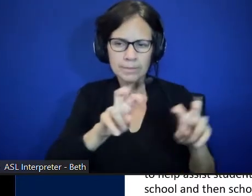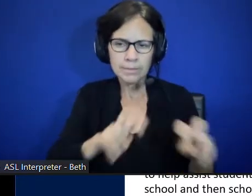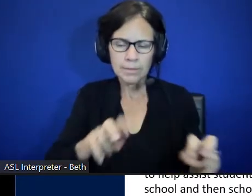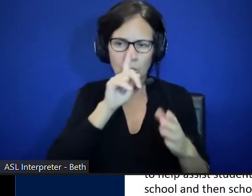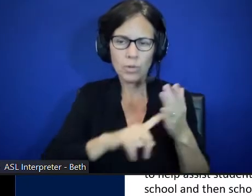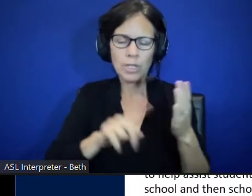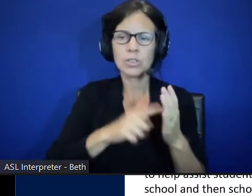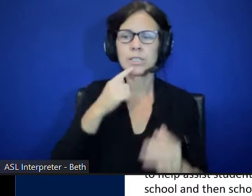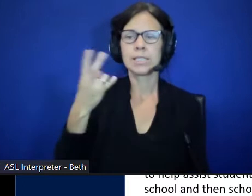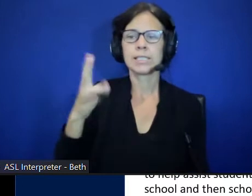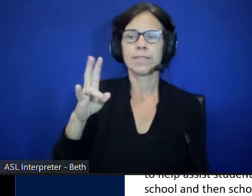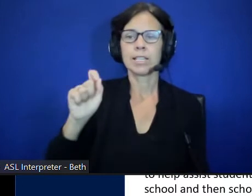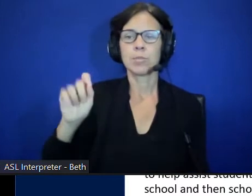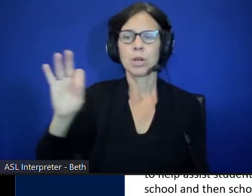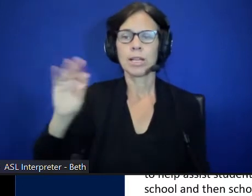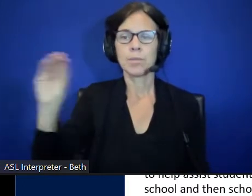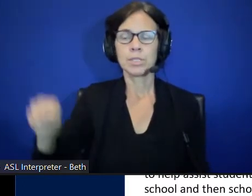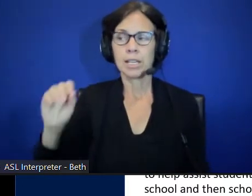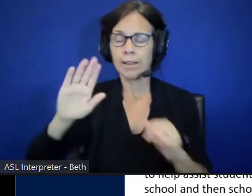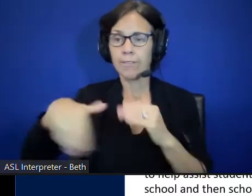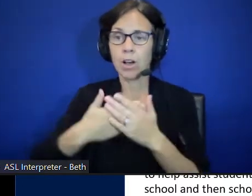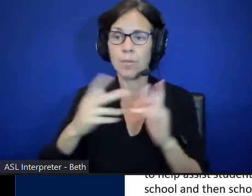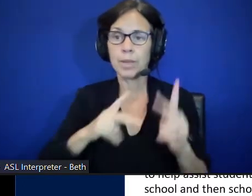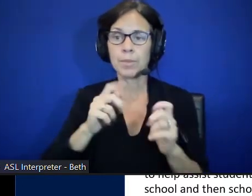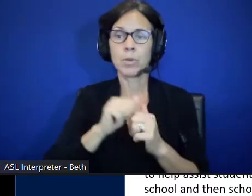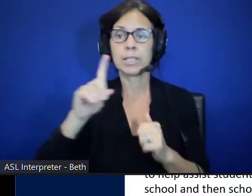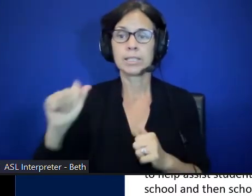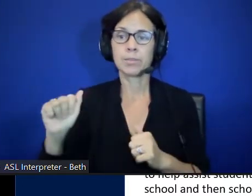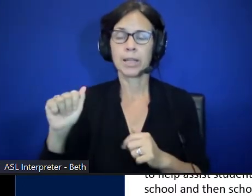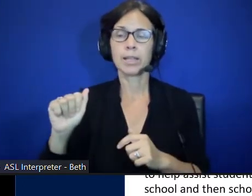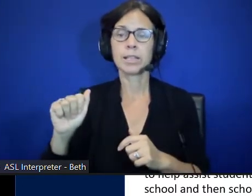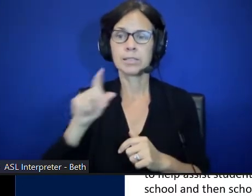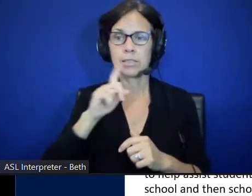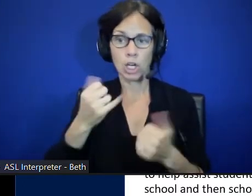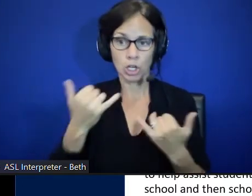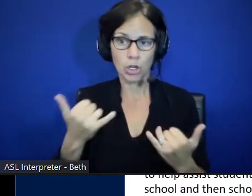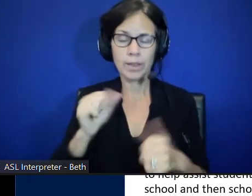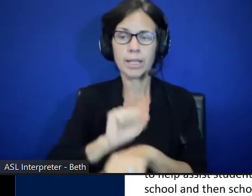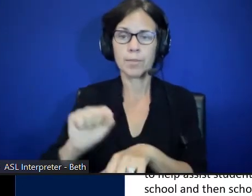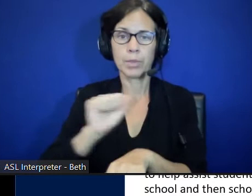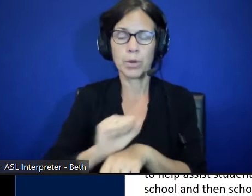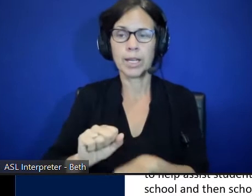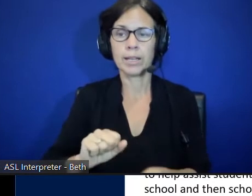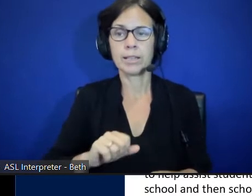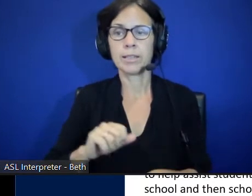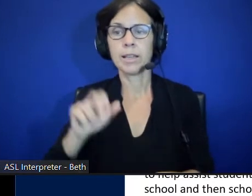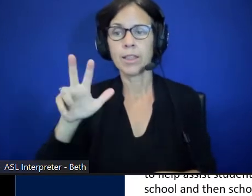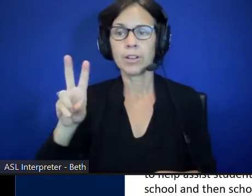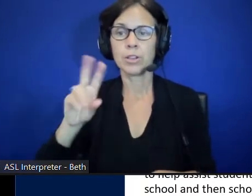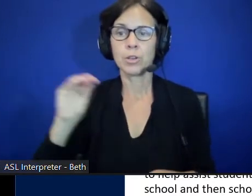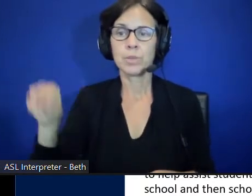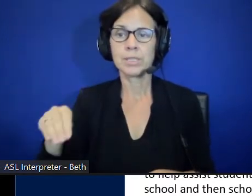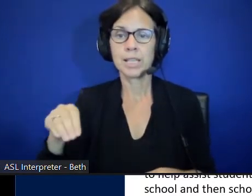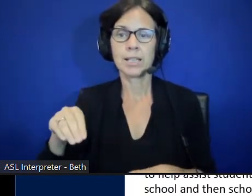% of all people with disabilities were currently employed. 32%